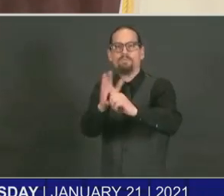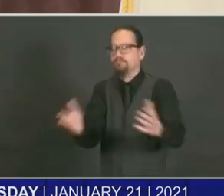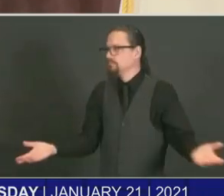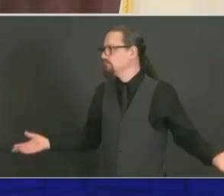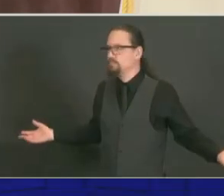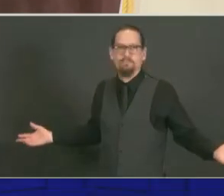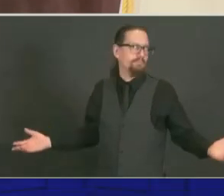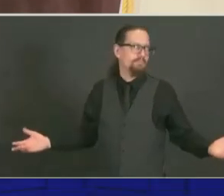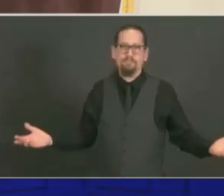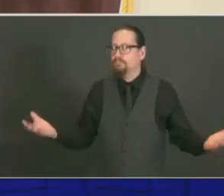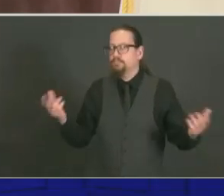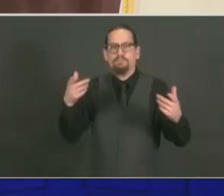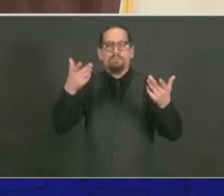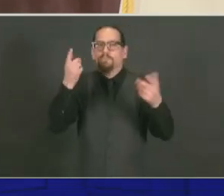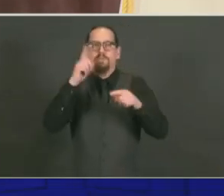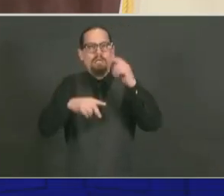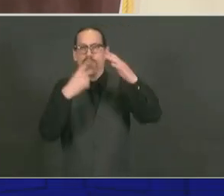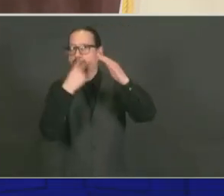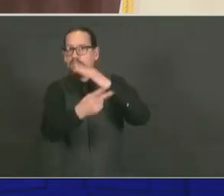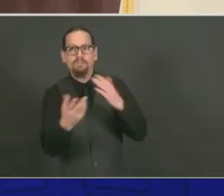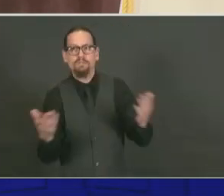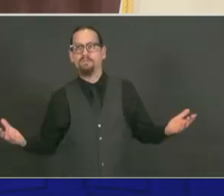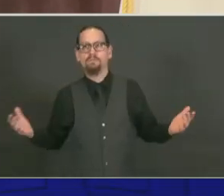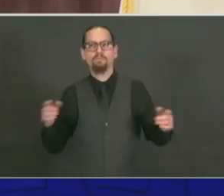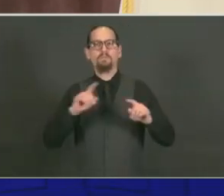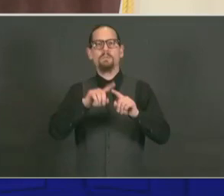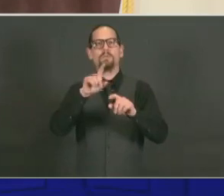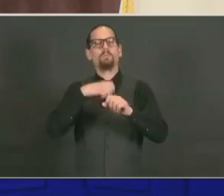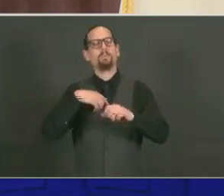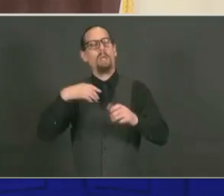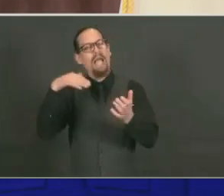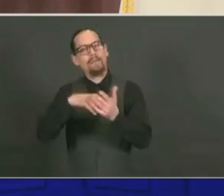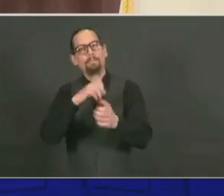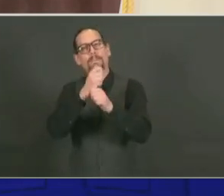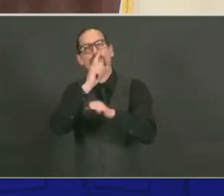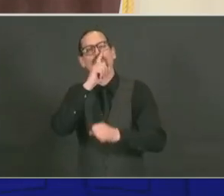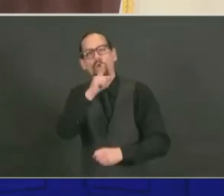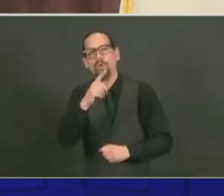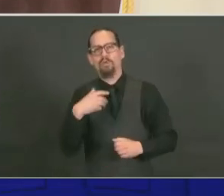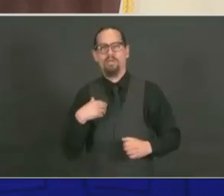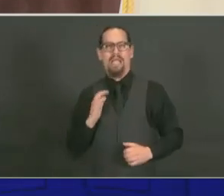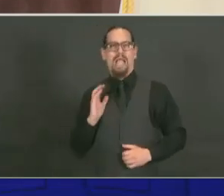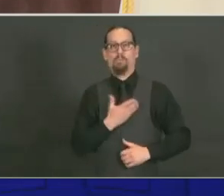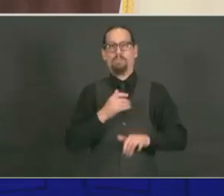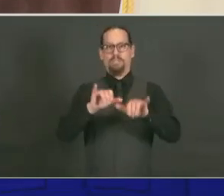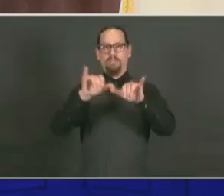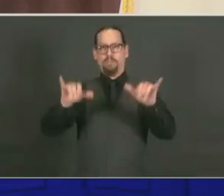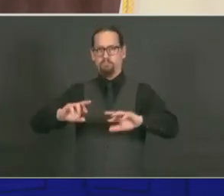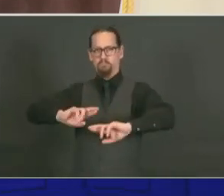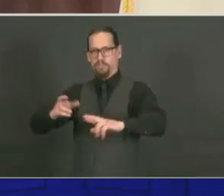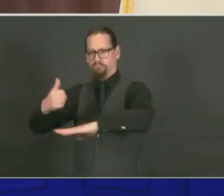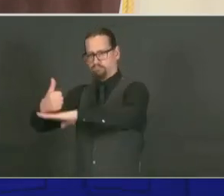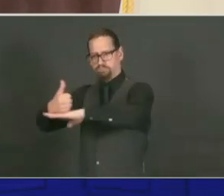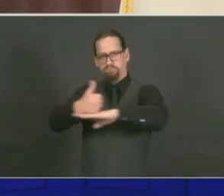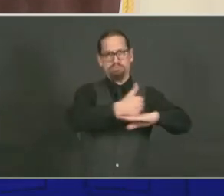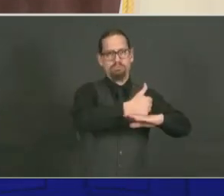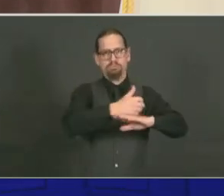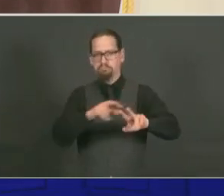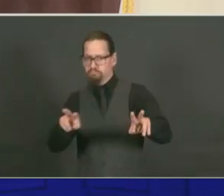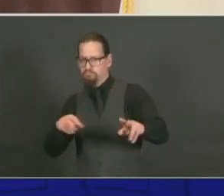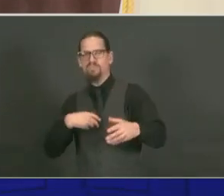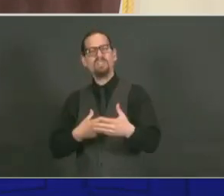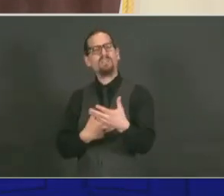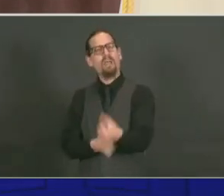We are confident in the systems that we have in place. We've worked extremely hard. had an excellent call with all of the